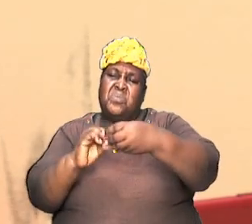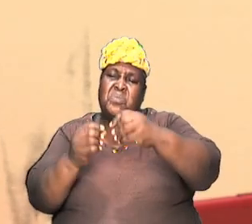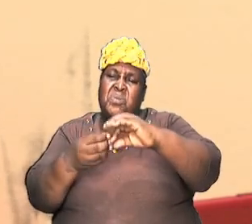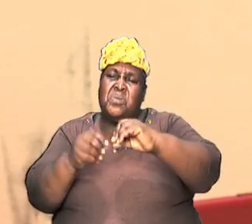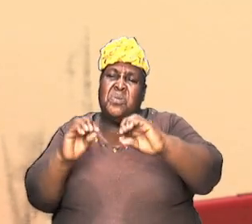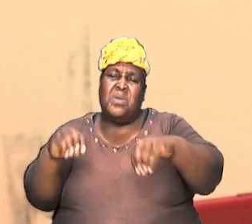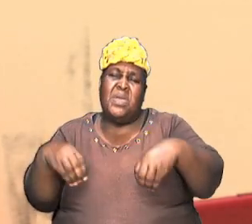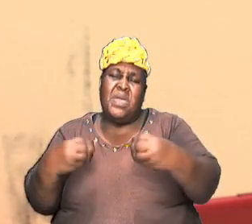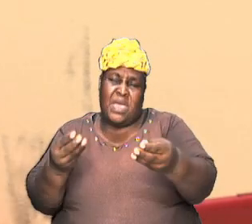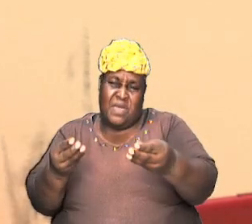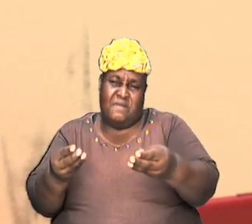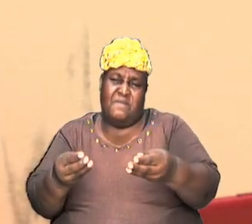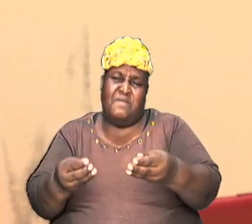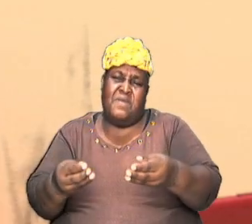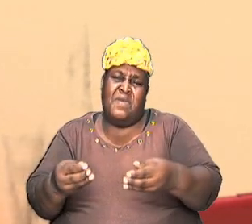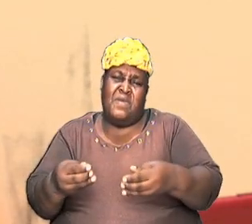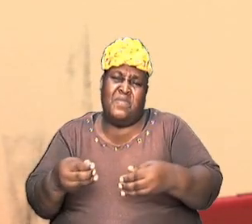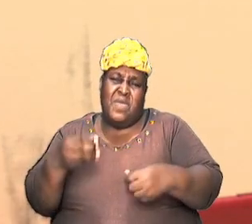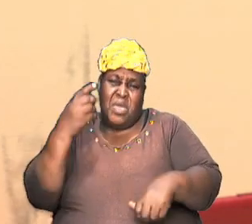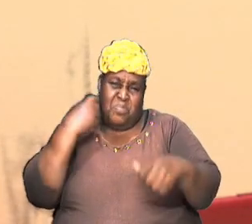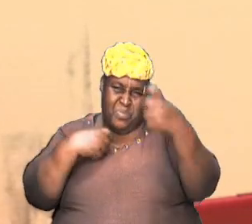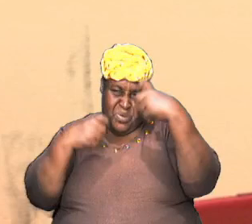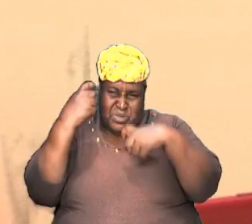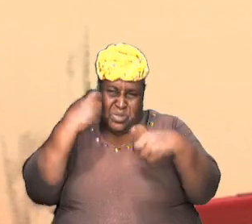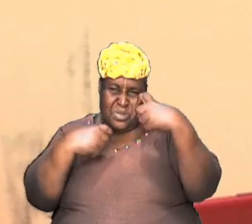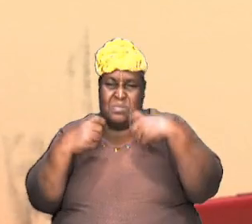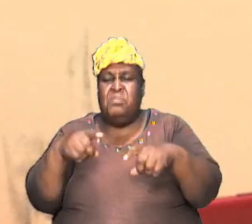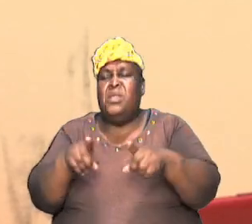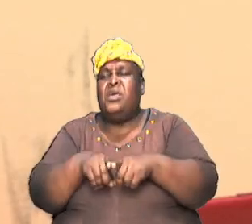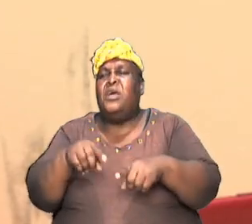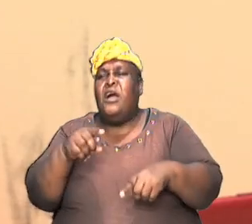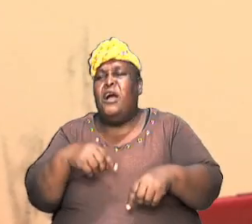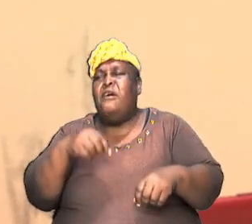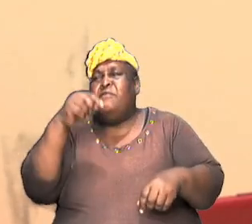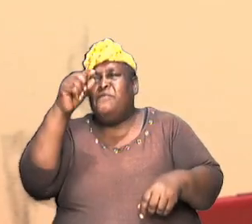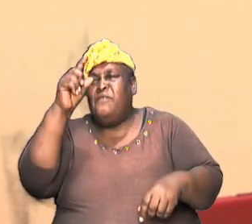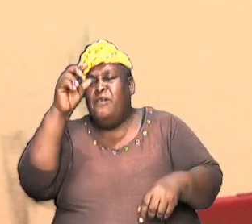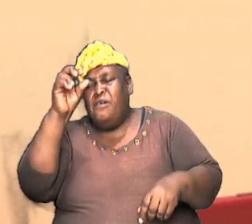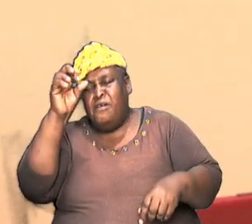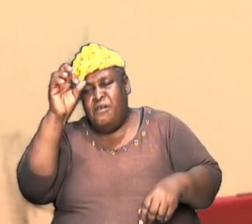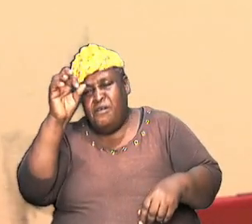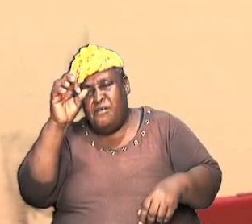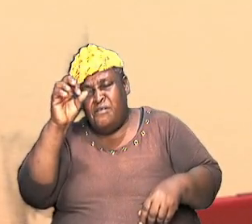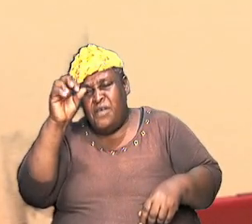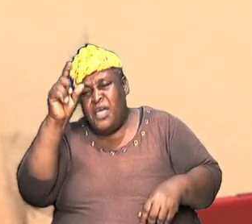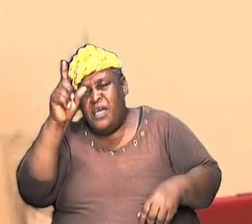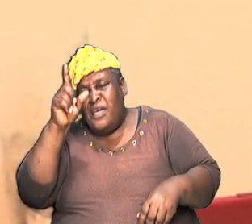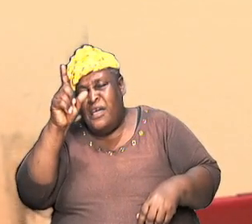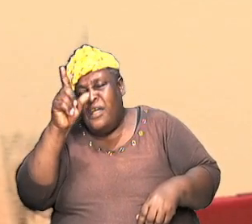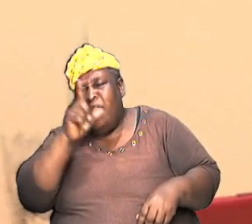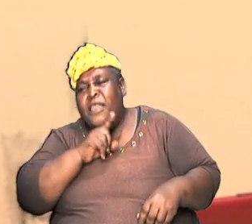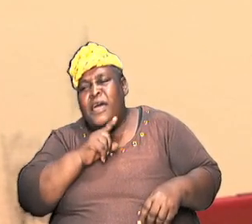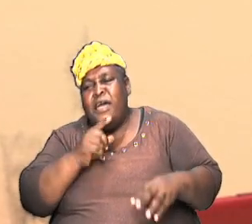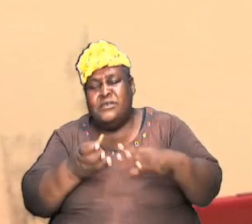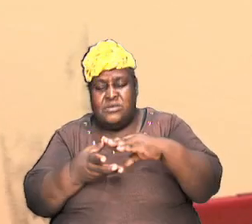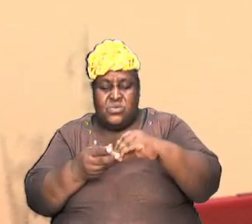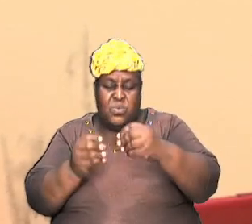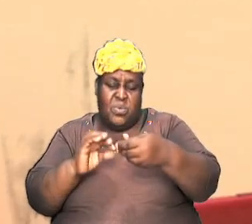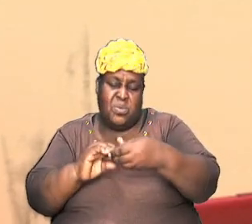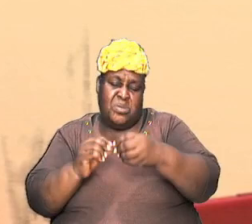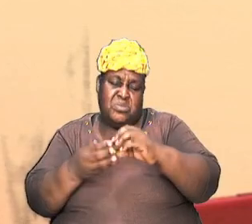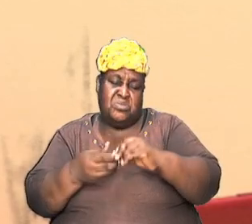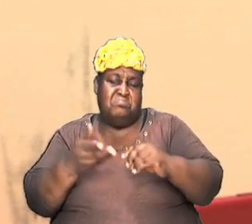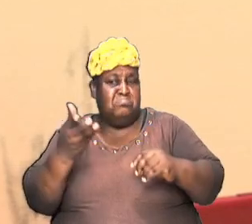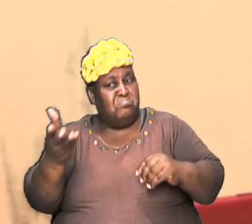impression that it is a fairy tale. So when we talk about Bible stories you know those in certain circles will say